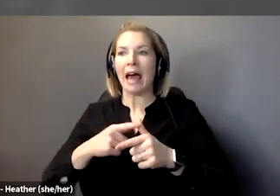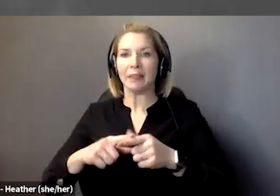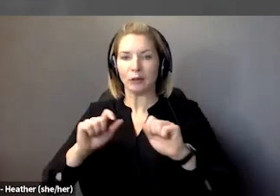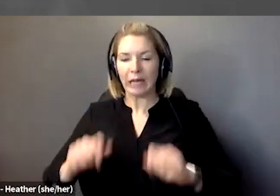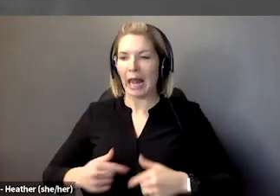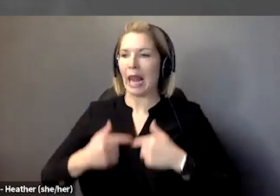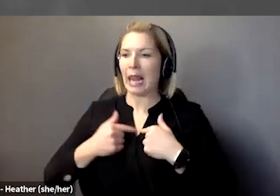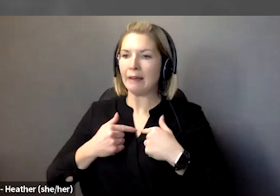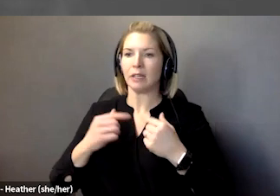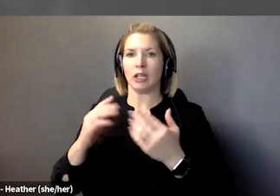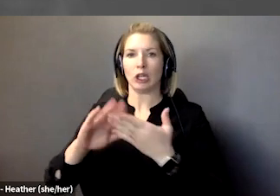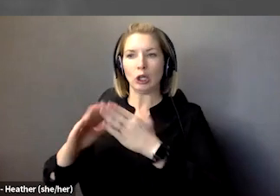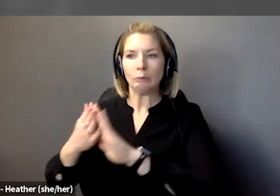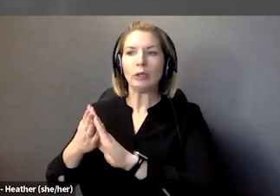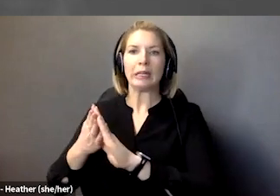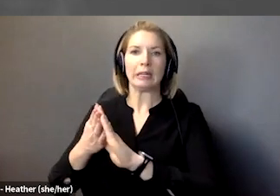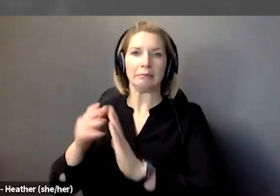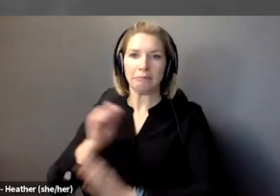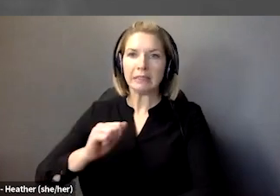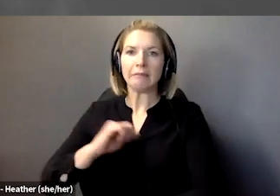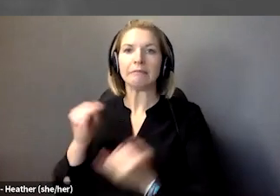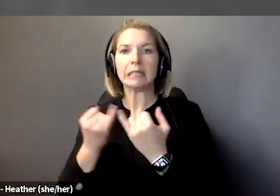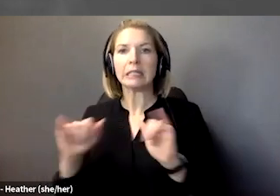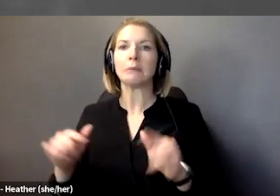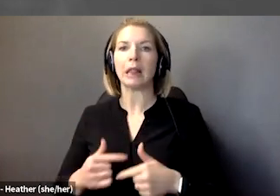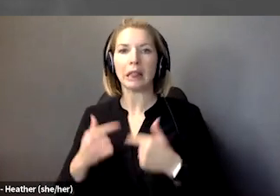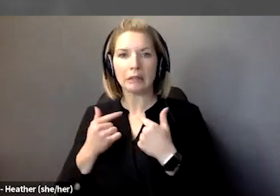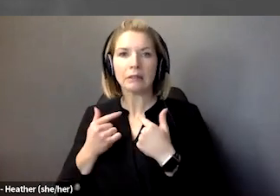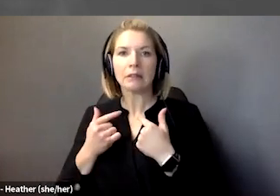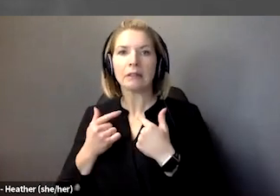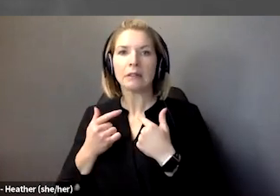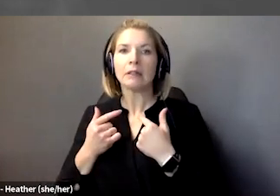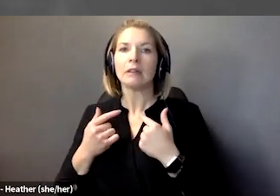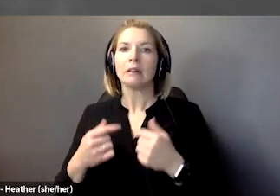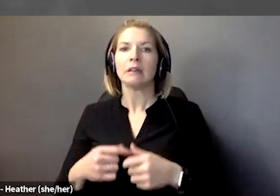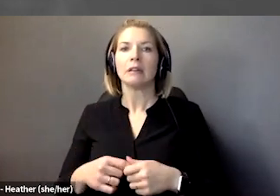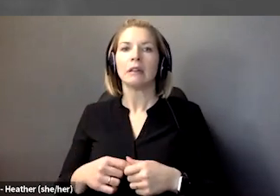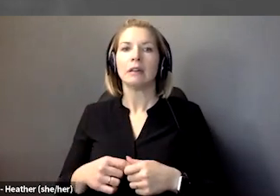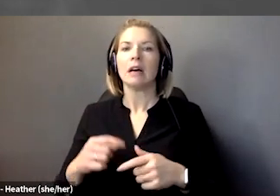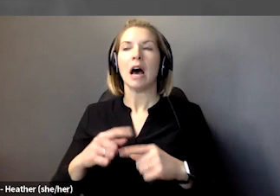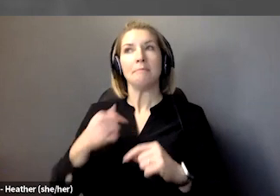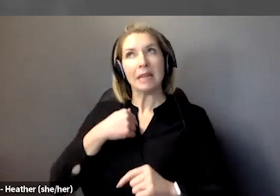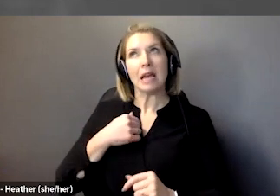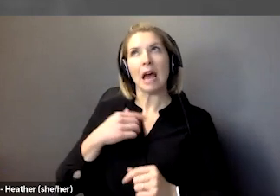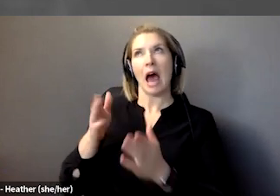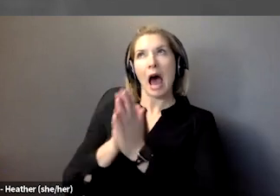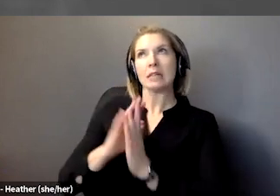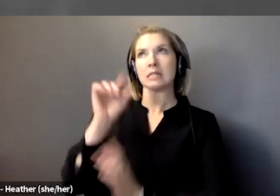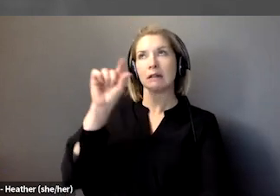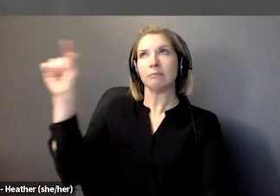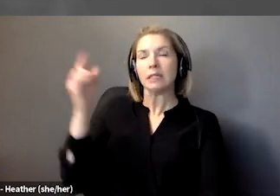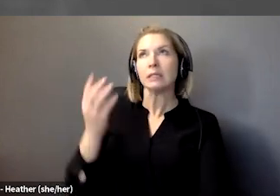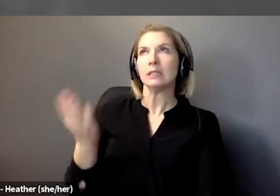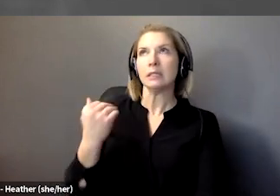-directed personal assistance. Jonathan. the government was not hearing us. So during the pandemic,